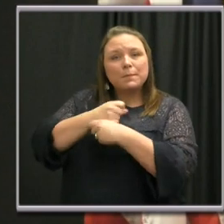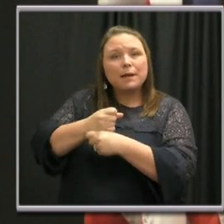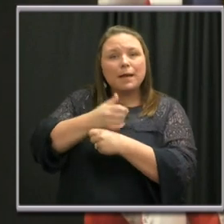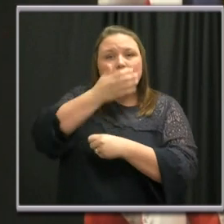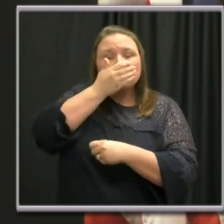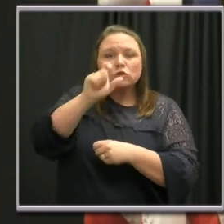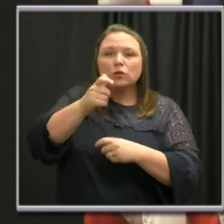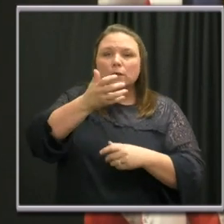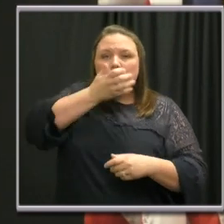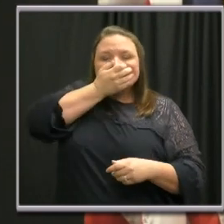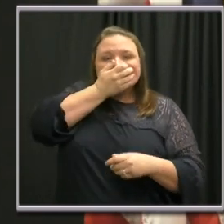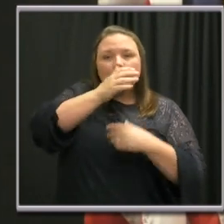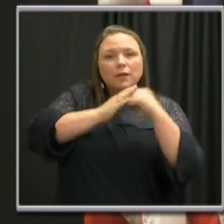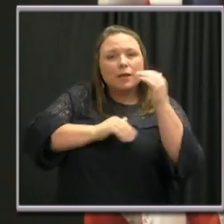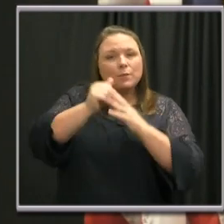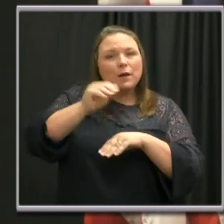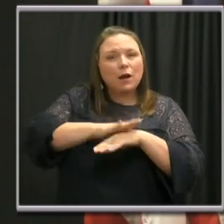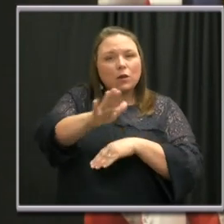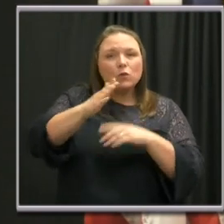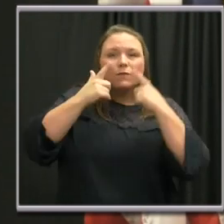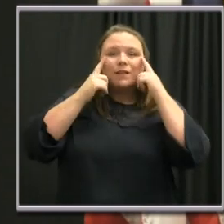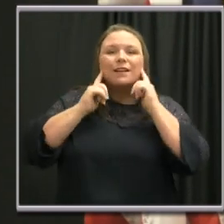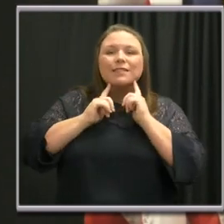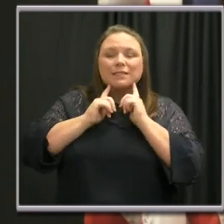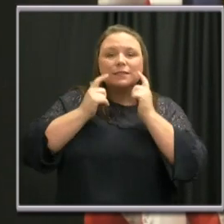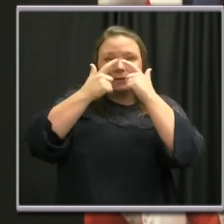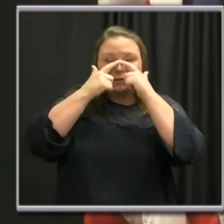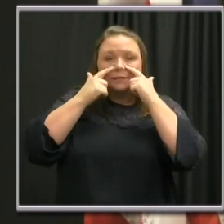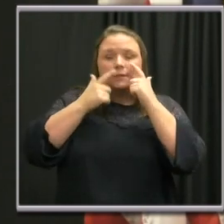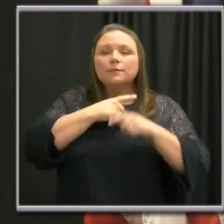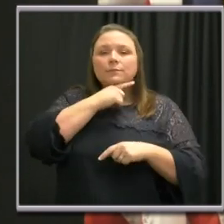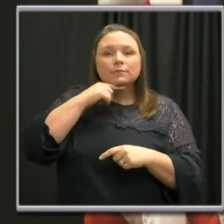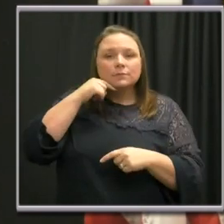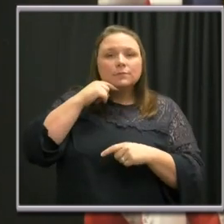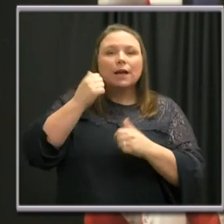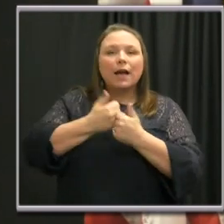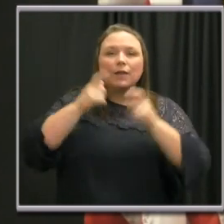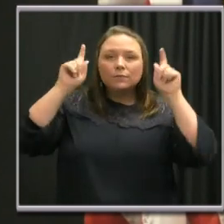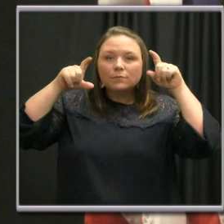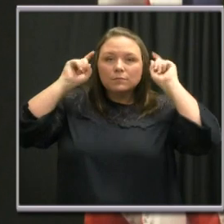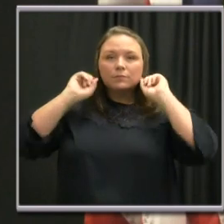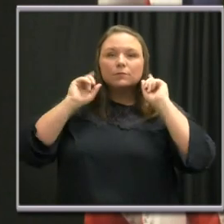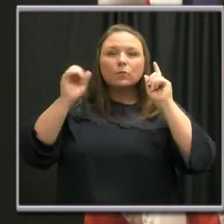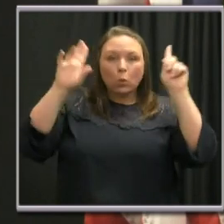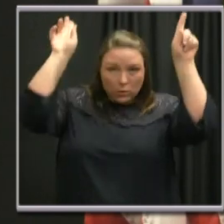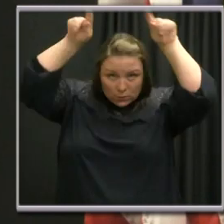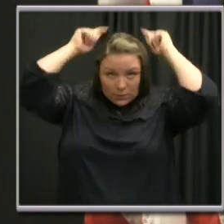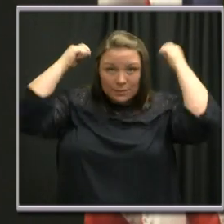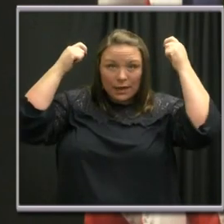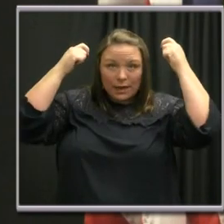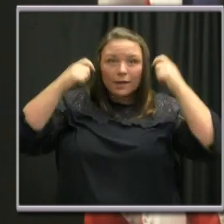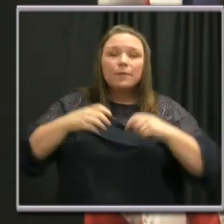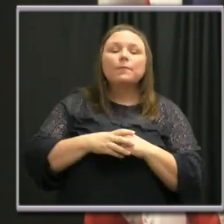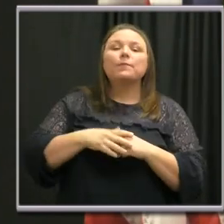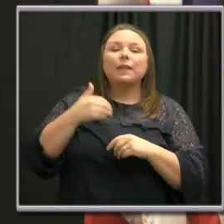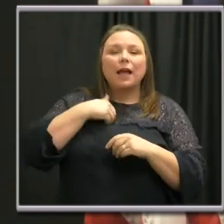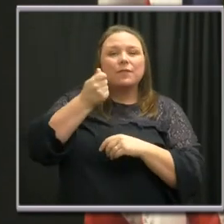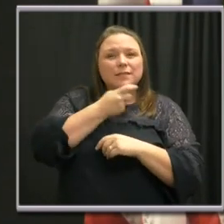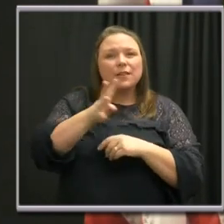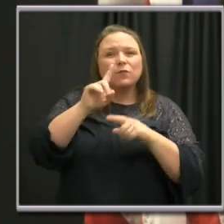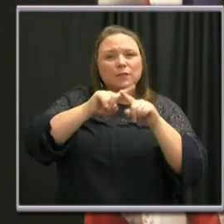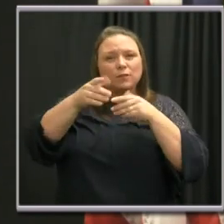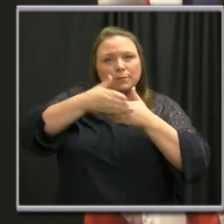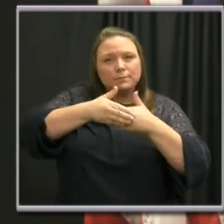fit snugly but comfortably against the side of the face, be secured with ties or ear loops, include multiple layers of